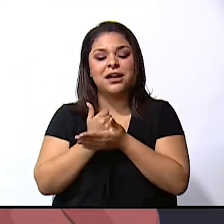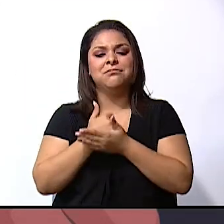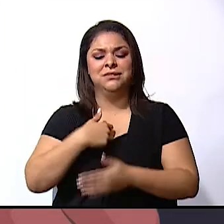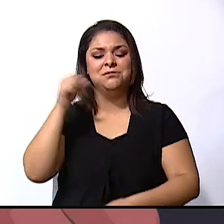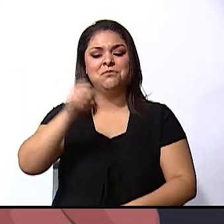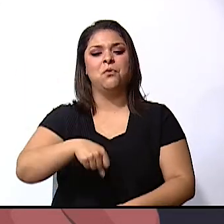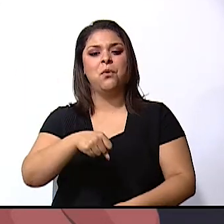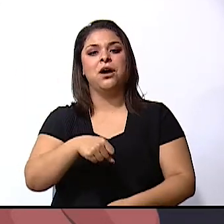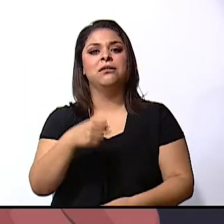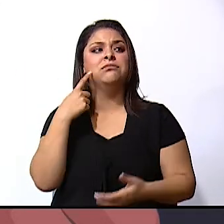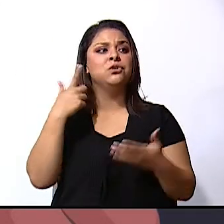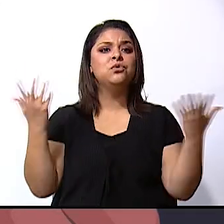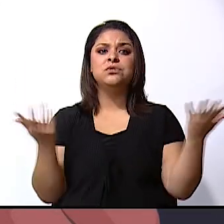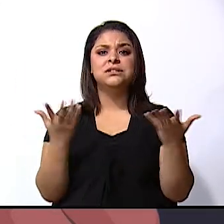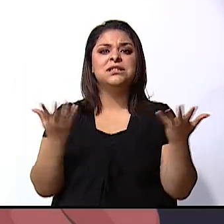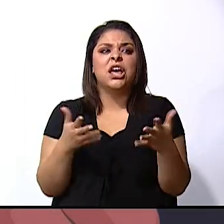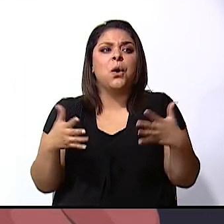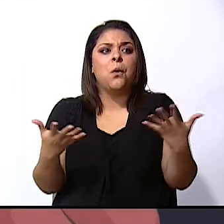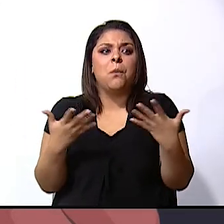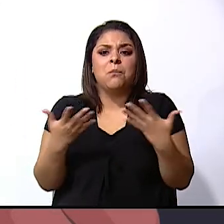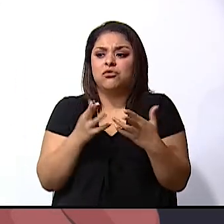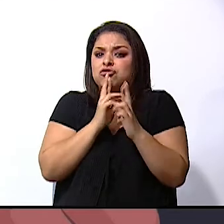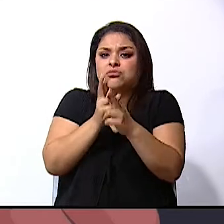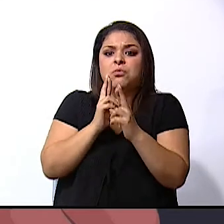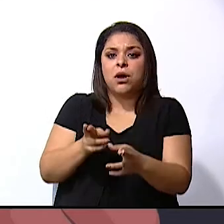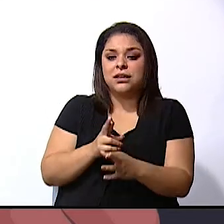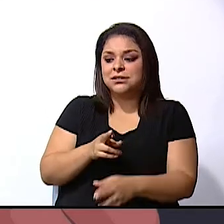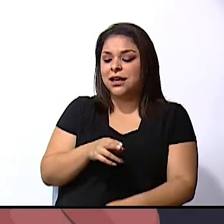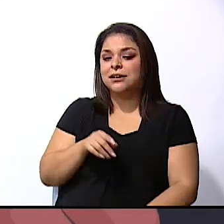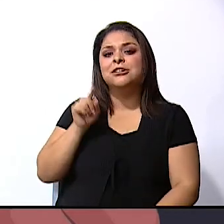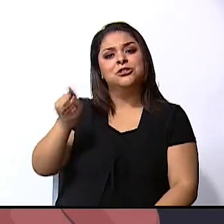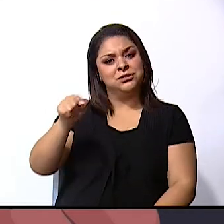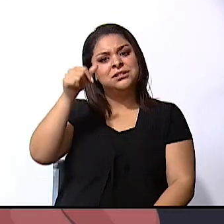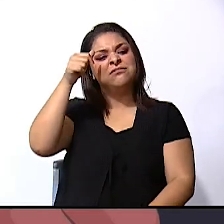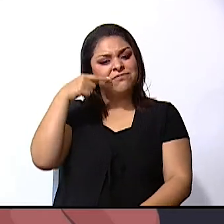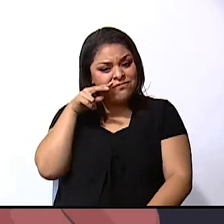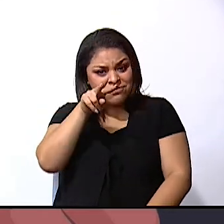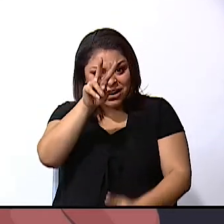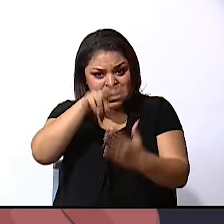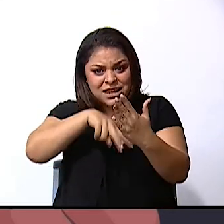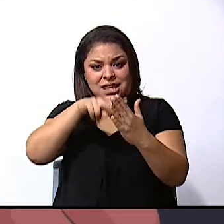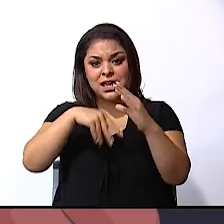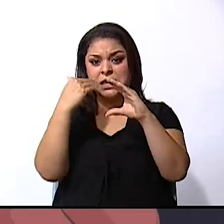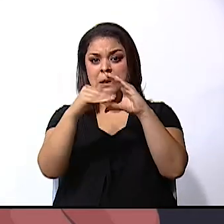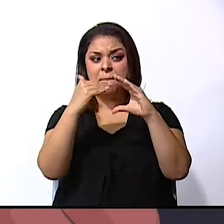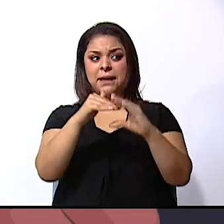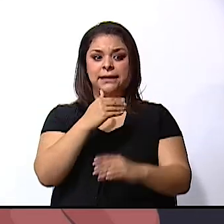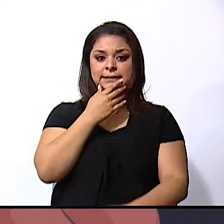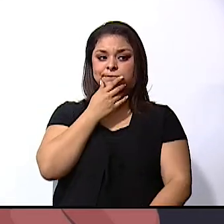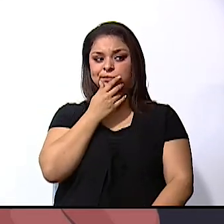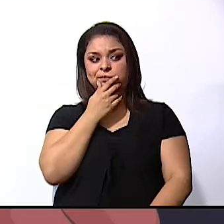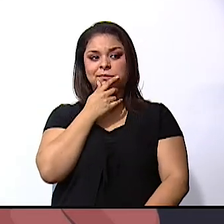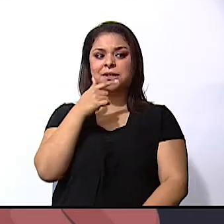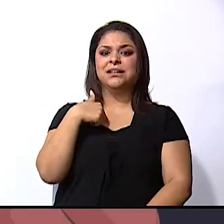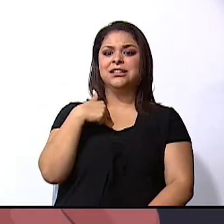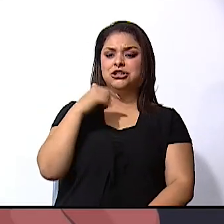but I don't know what to answer. Did you read the email? Yes, I read the email.